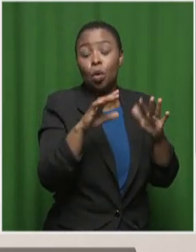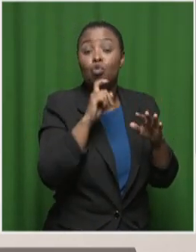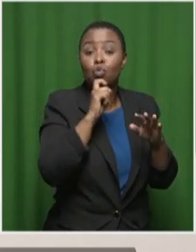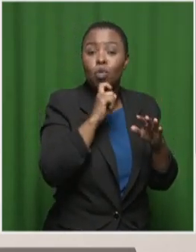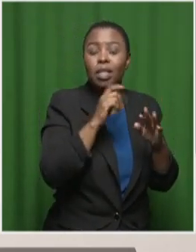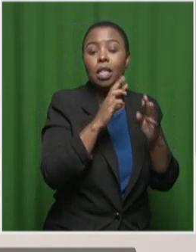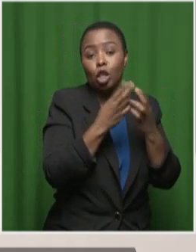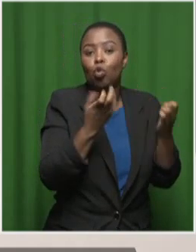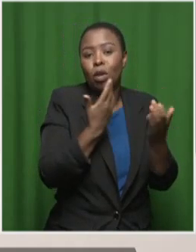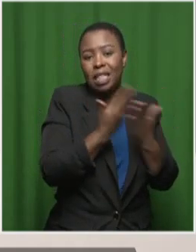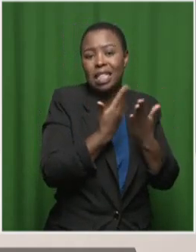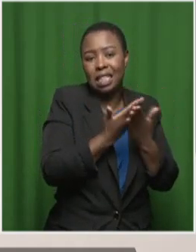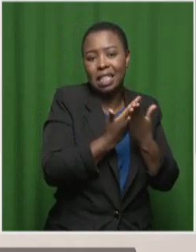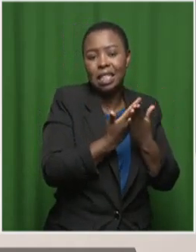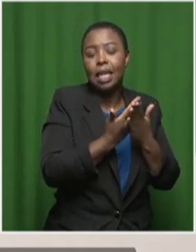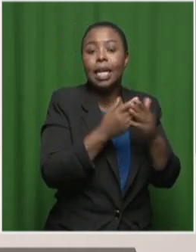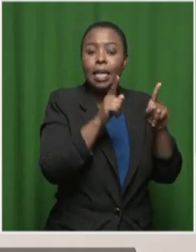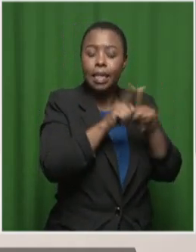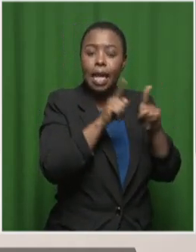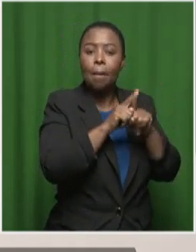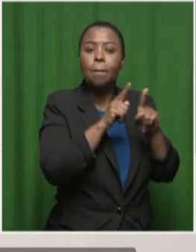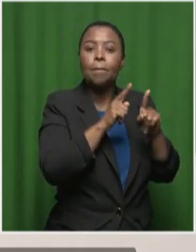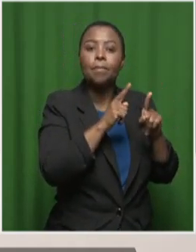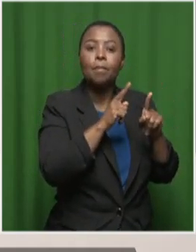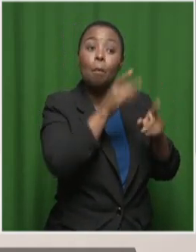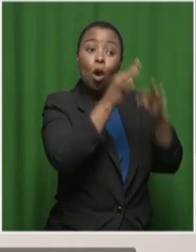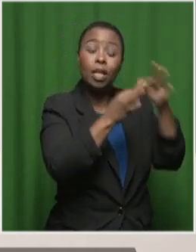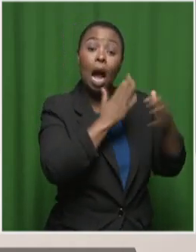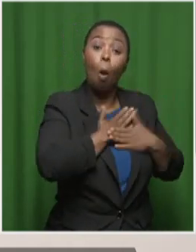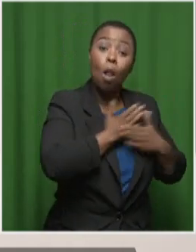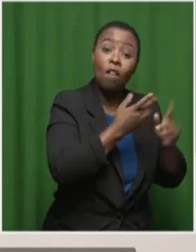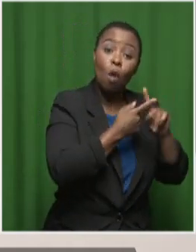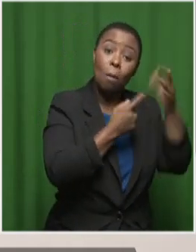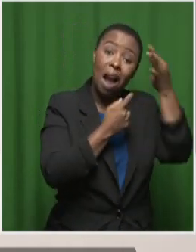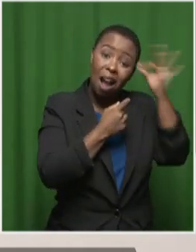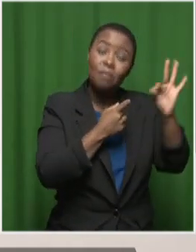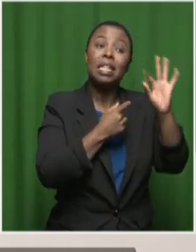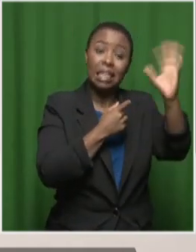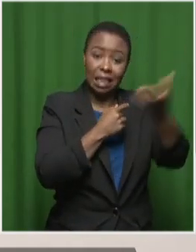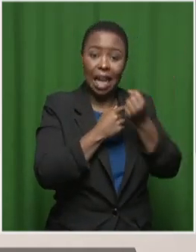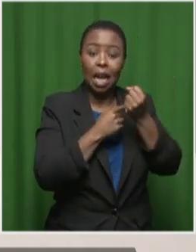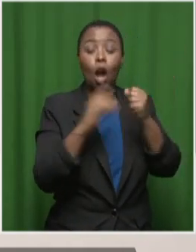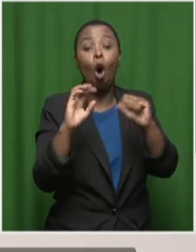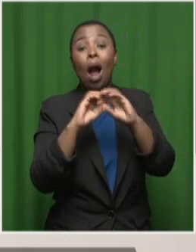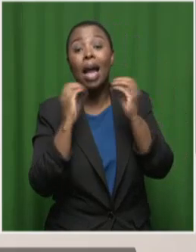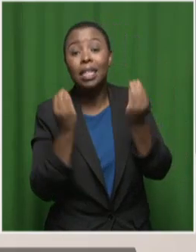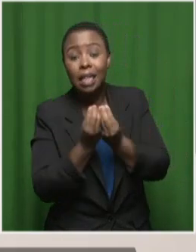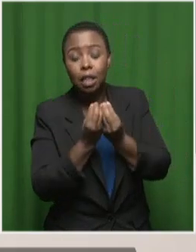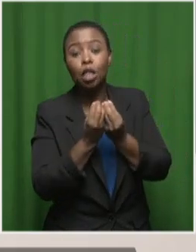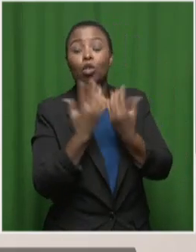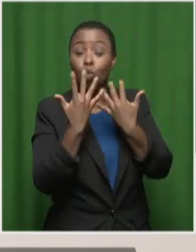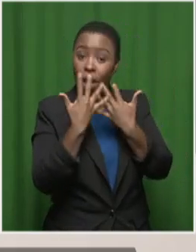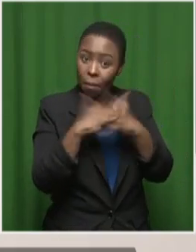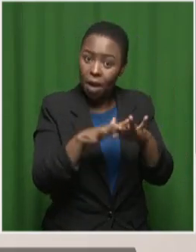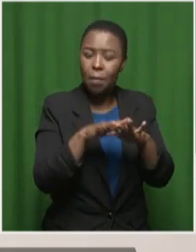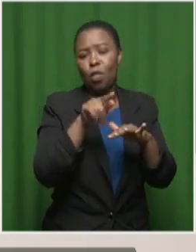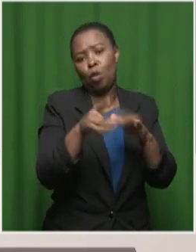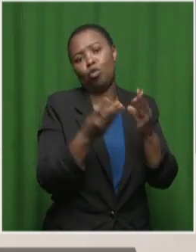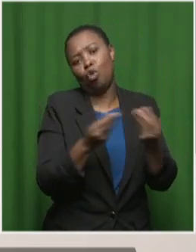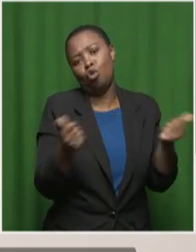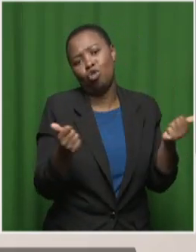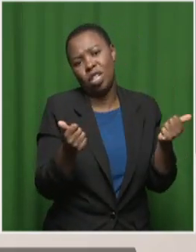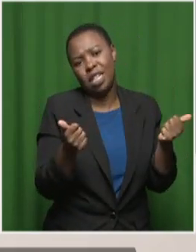simply takes political will from governments, and it takes the will of organisations to implement those solutions.